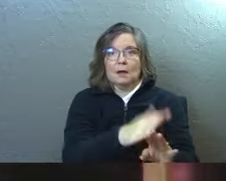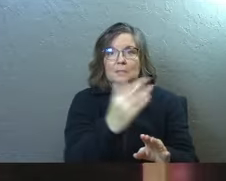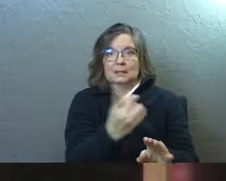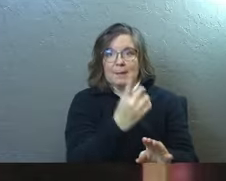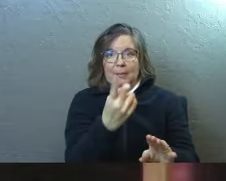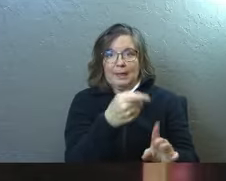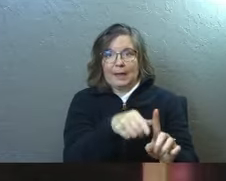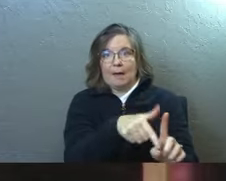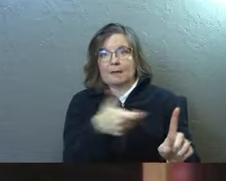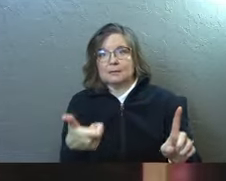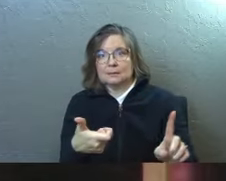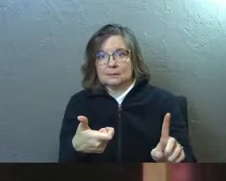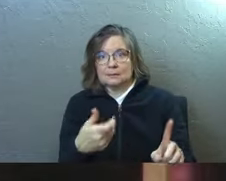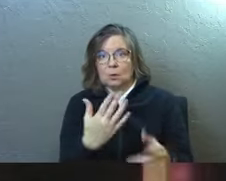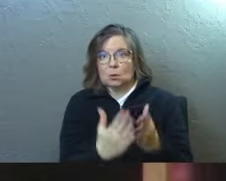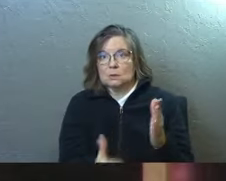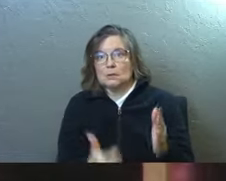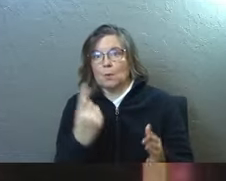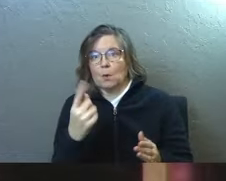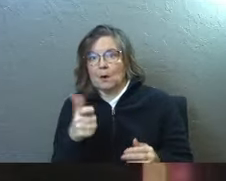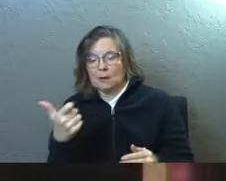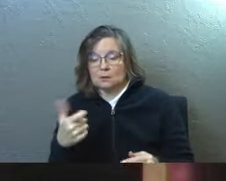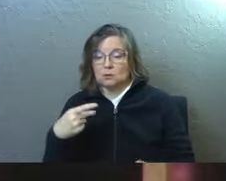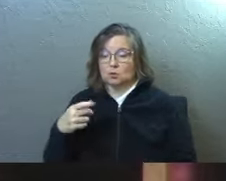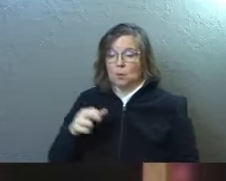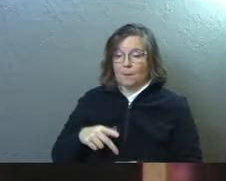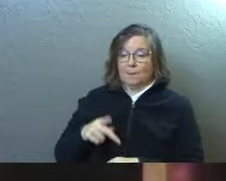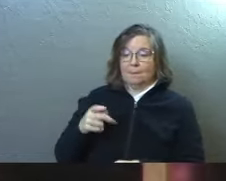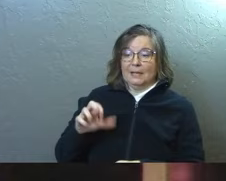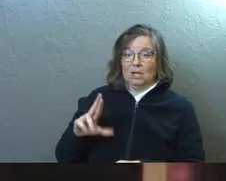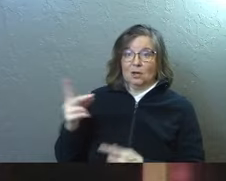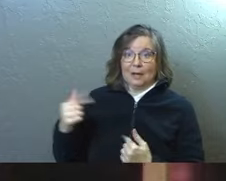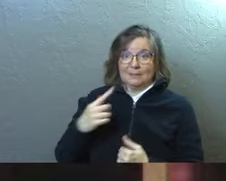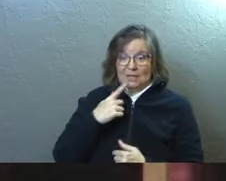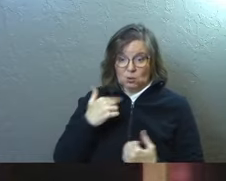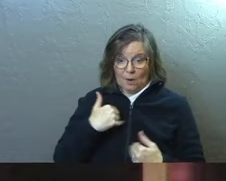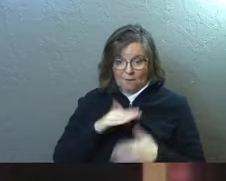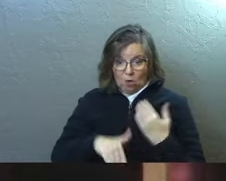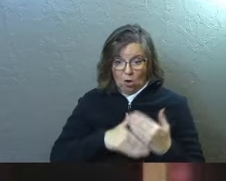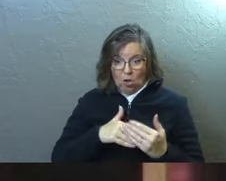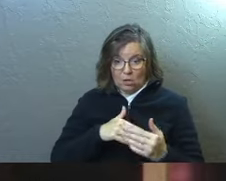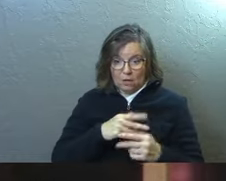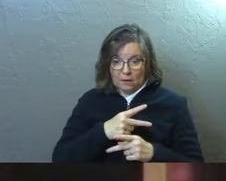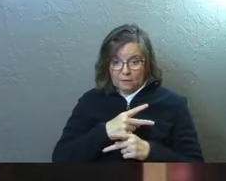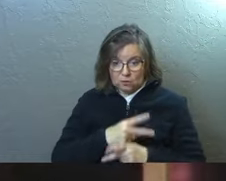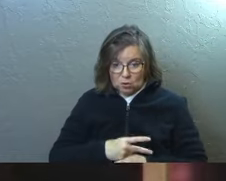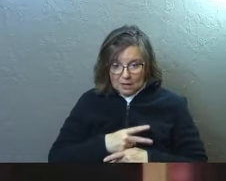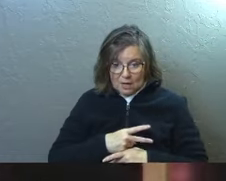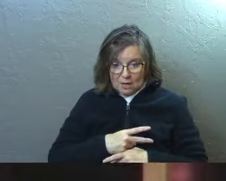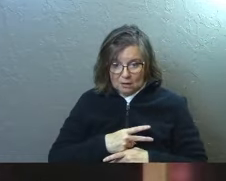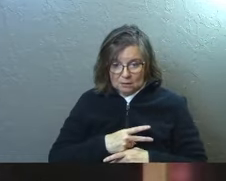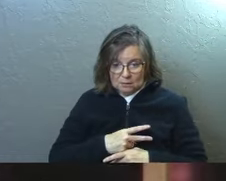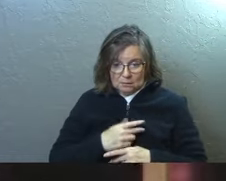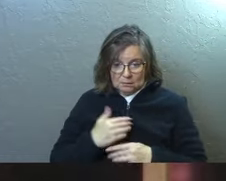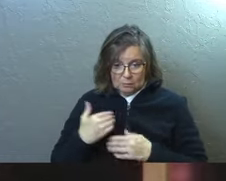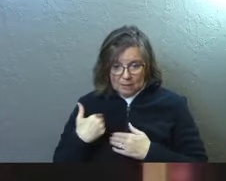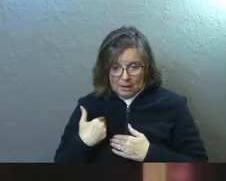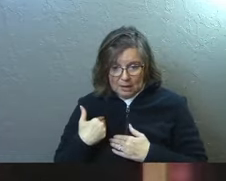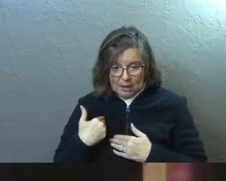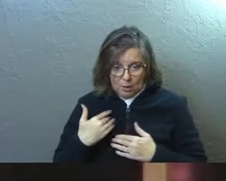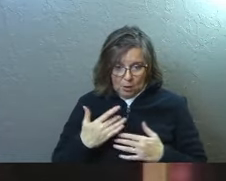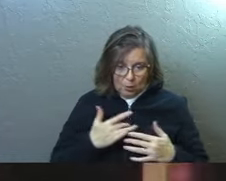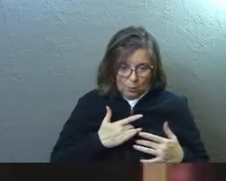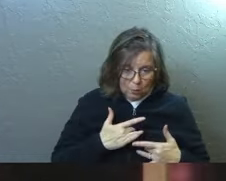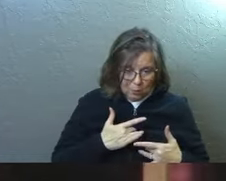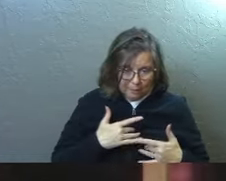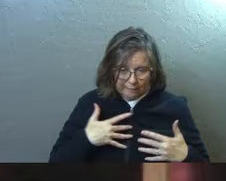else. And so Peter comes in and says, you've got all your cares. You've got all your worries. You've got all your fears. You've